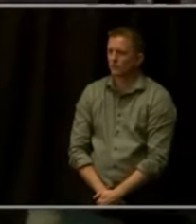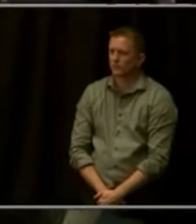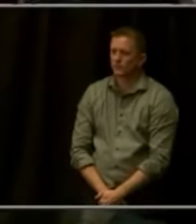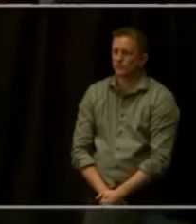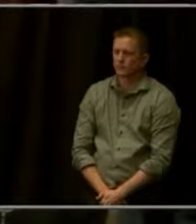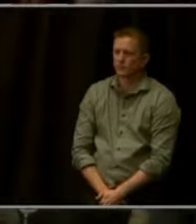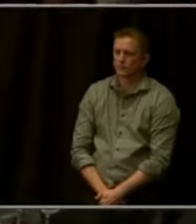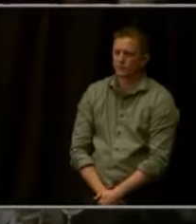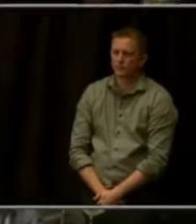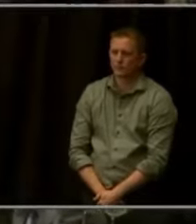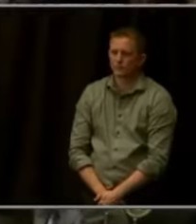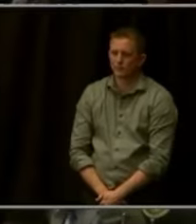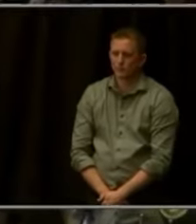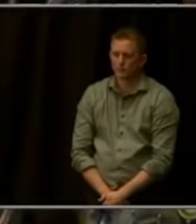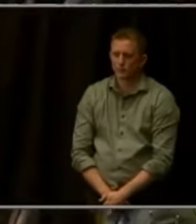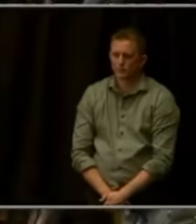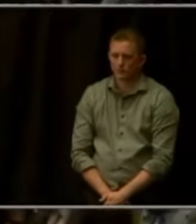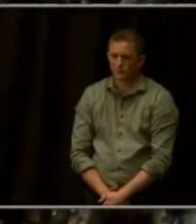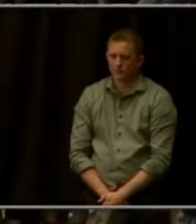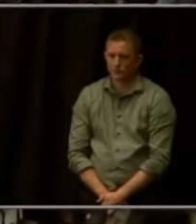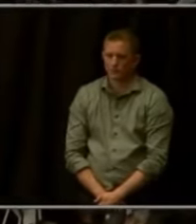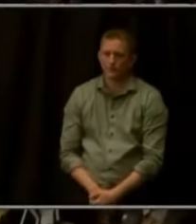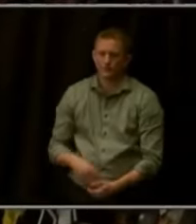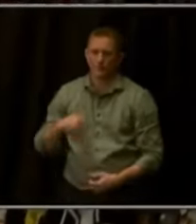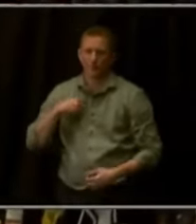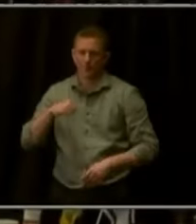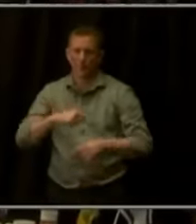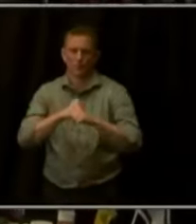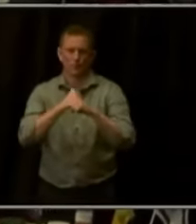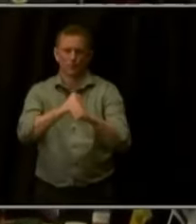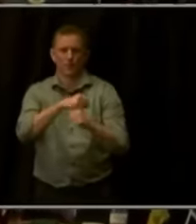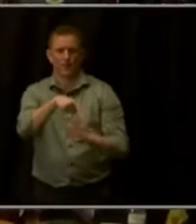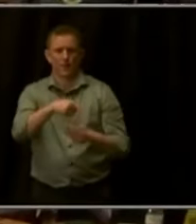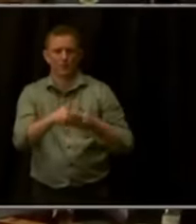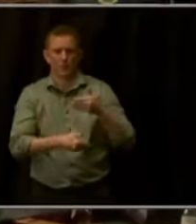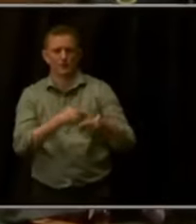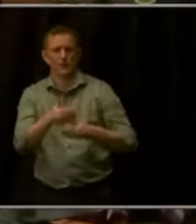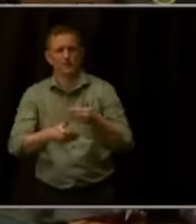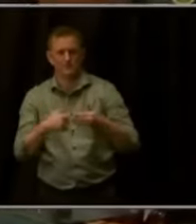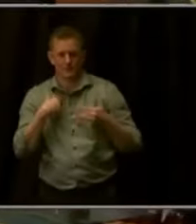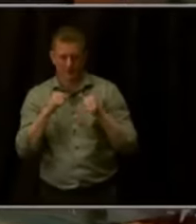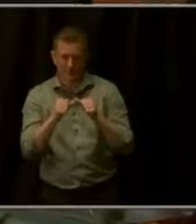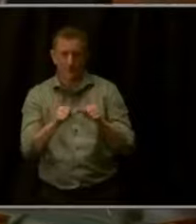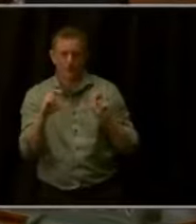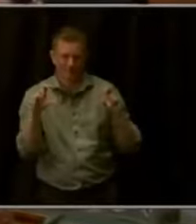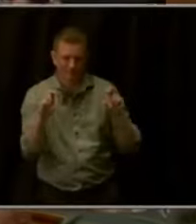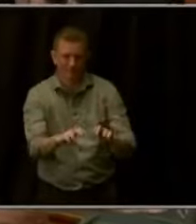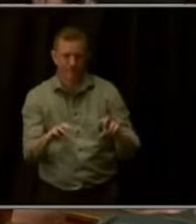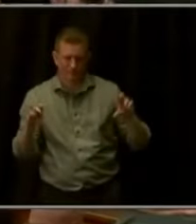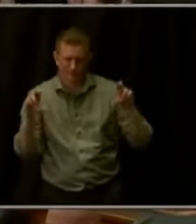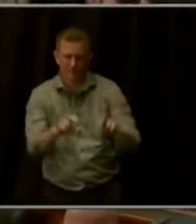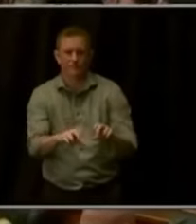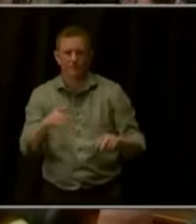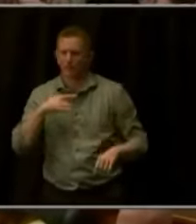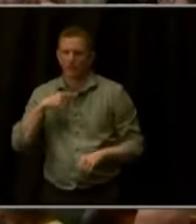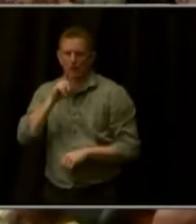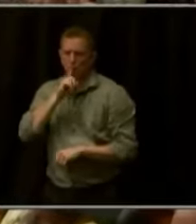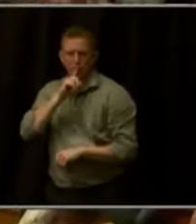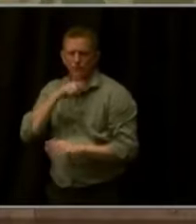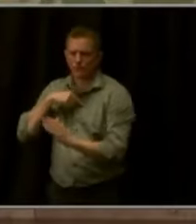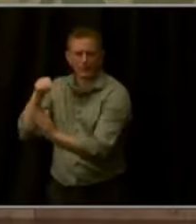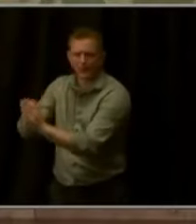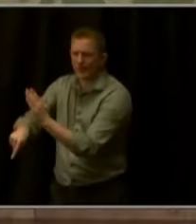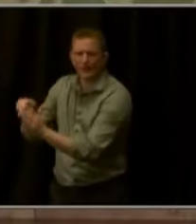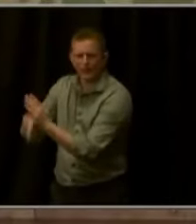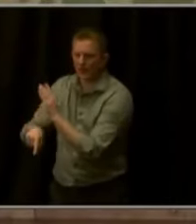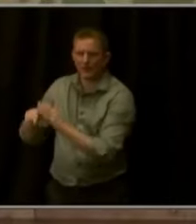We also need to protect that progress by continuing to invest in non-lethal, non-lethal conflict minimization that works